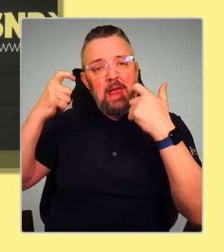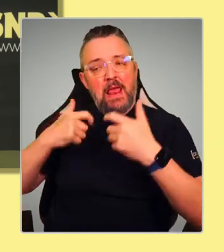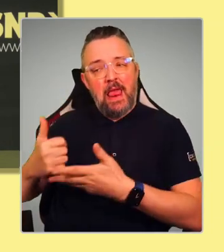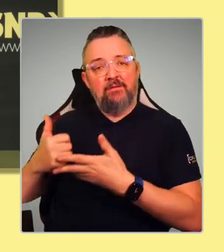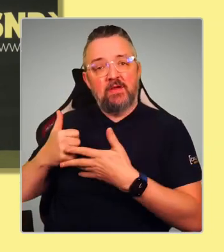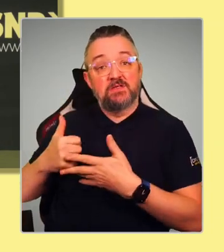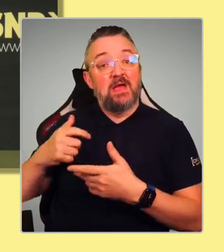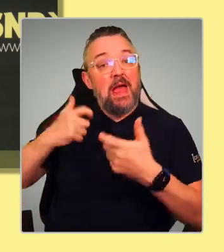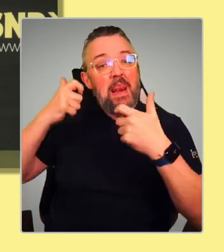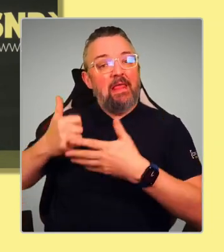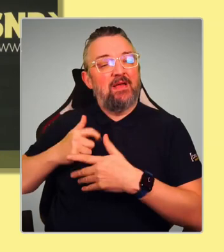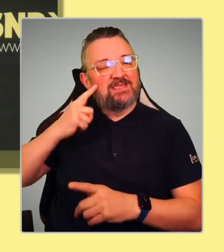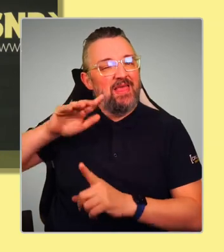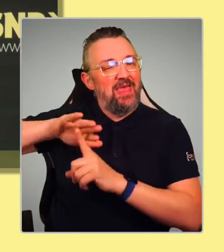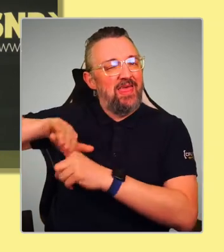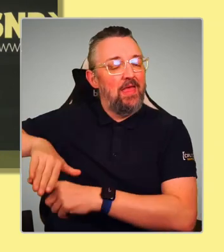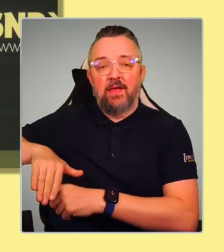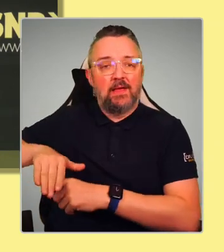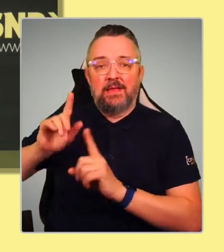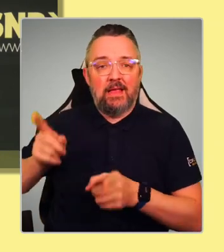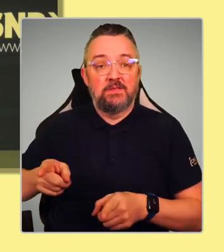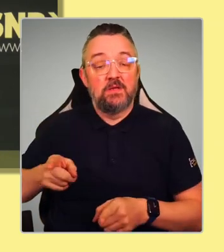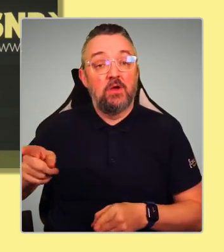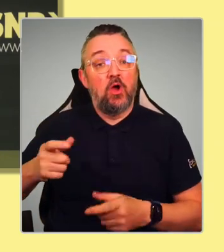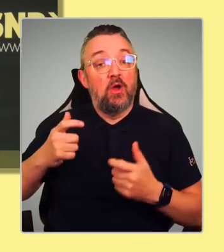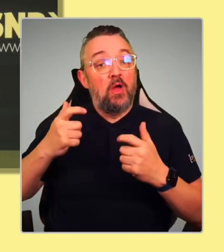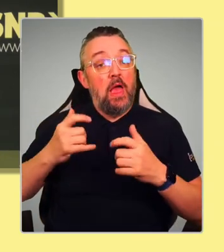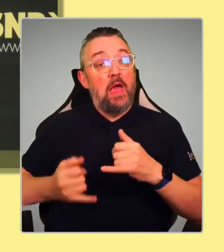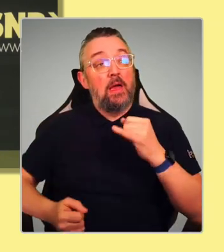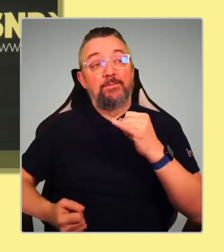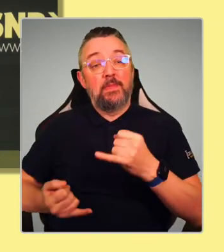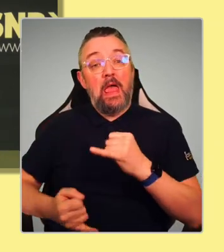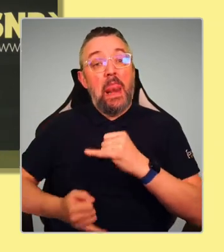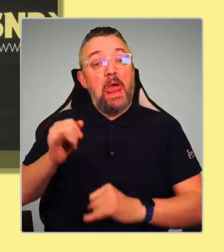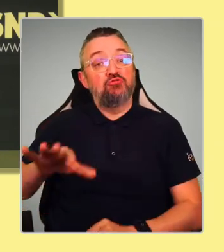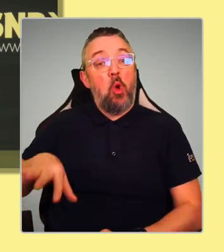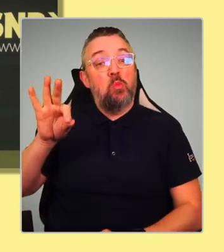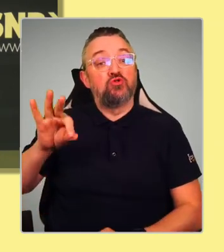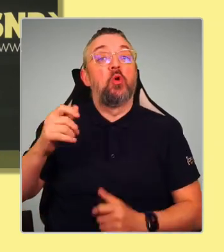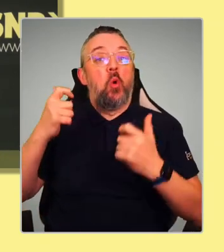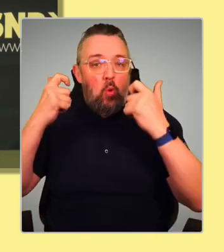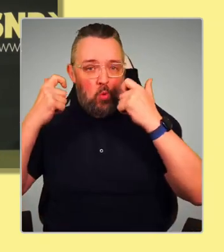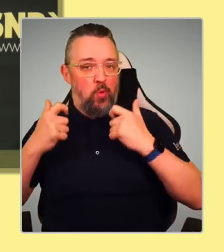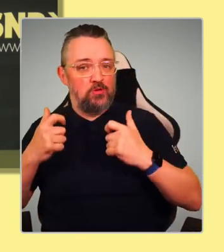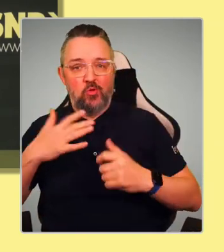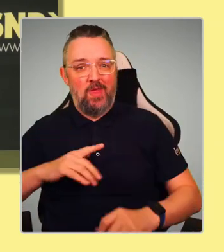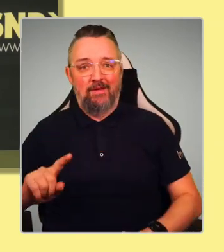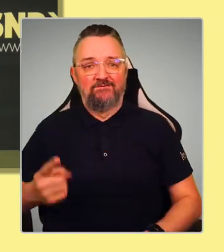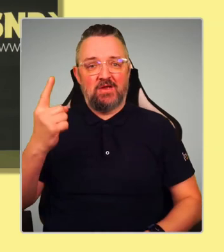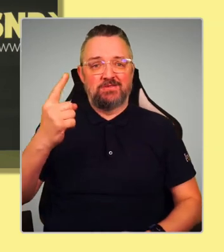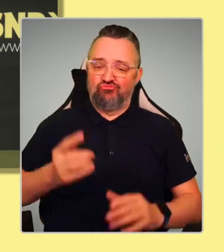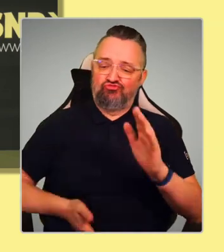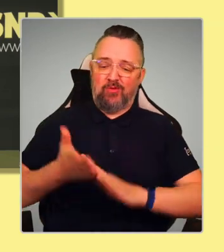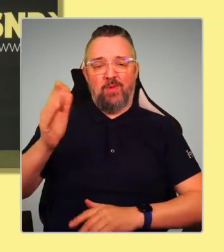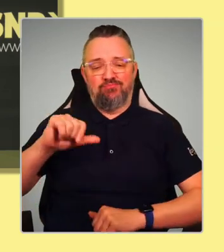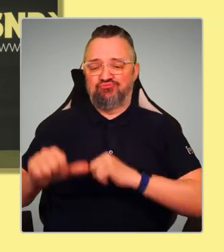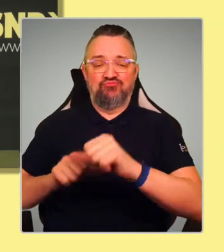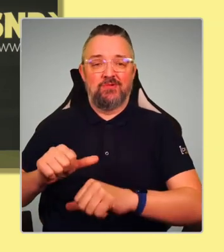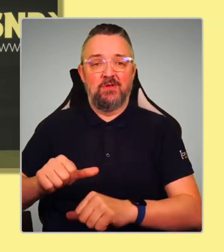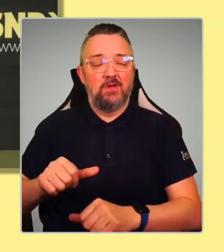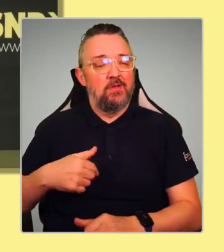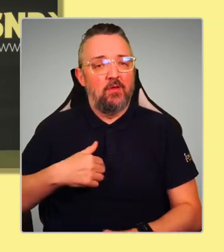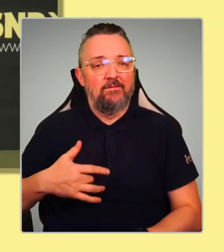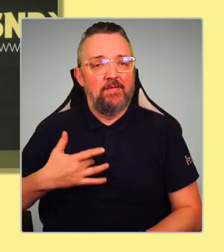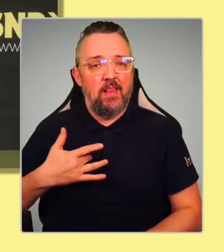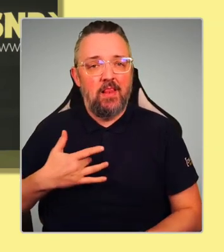So we think going to court should be a last option, not a first option. I don't think going to court is equated with standing up for